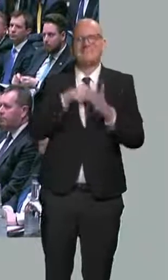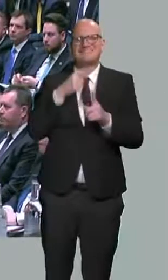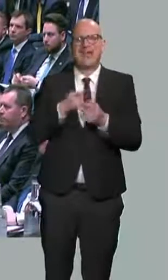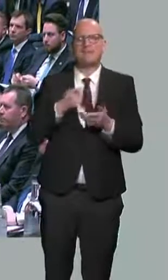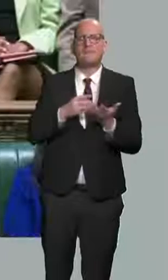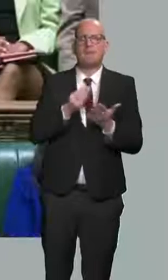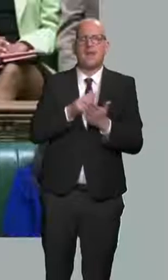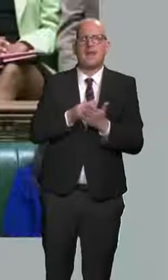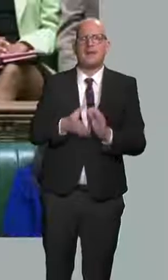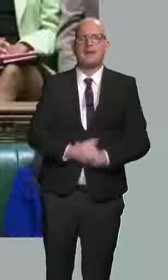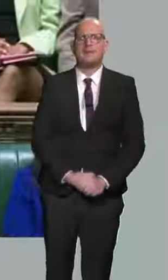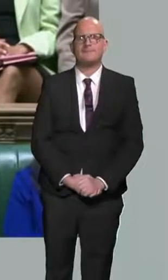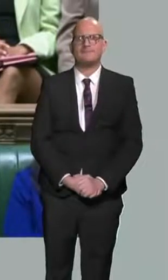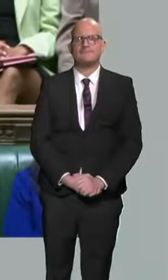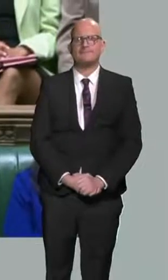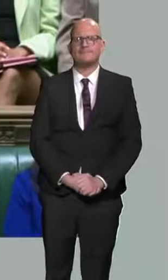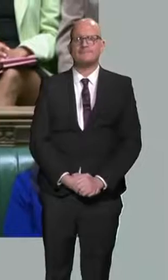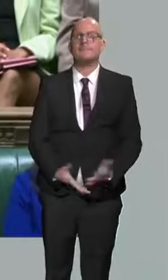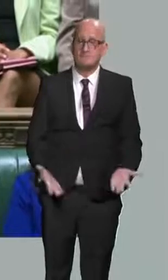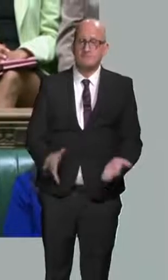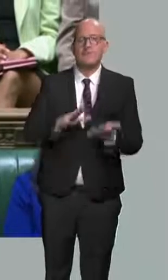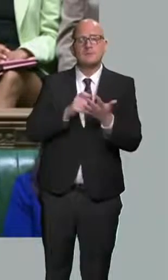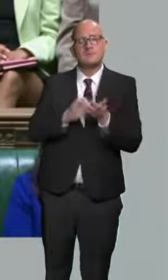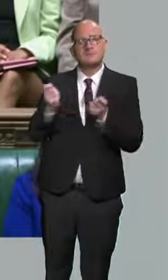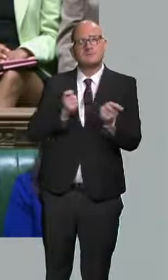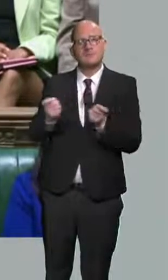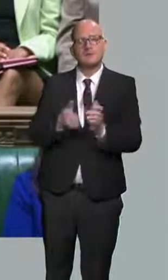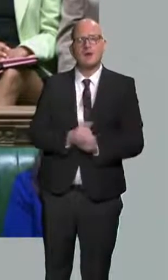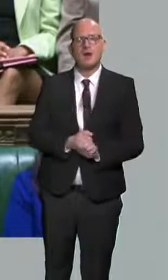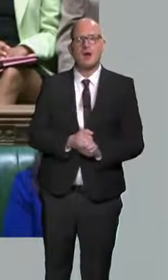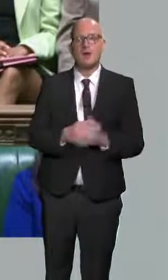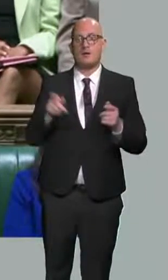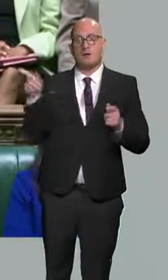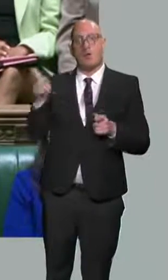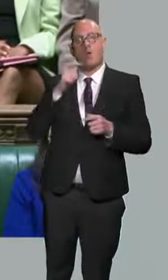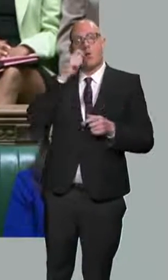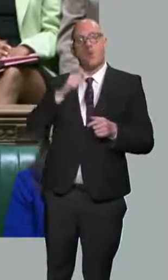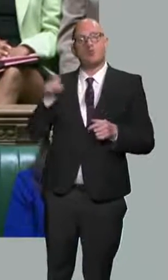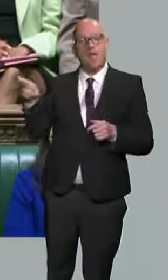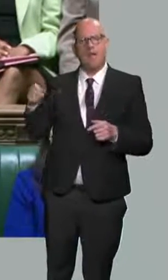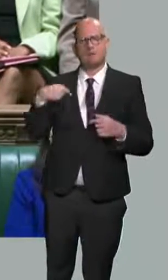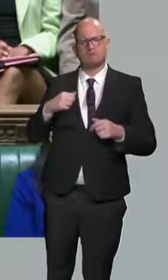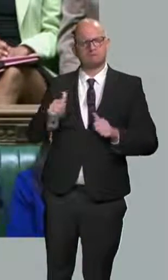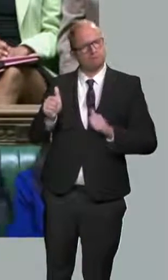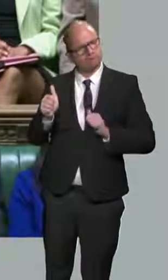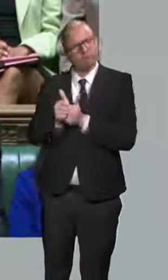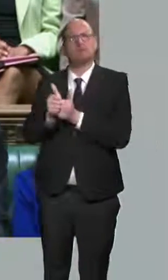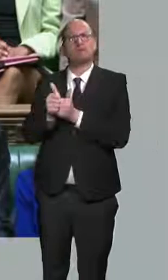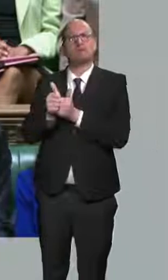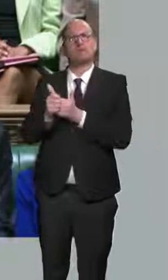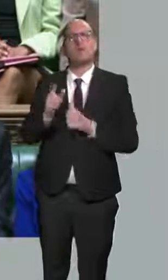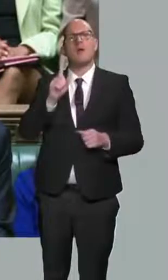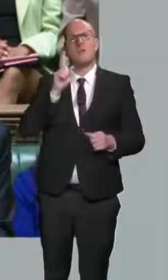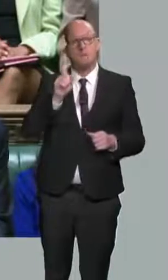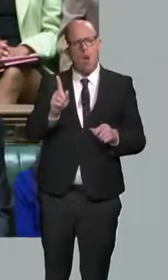Mr Speaker, our response to the immediate crisis in Ukraine has been unwavering. But we must be